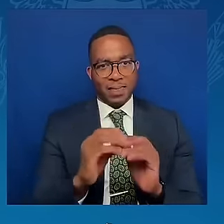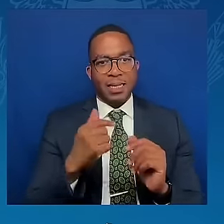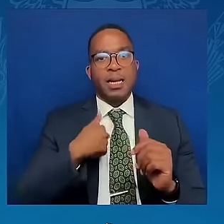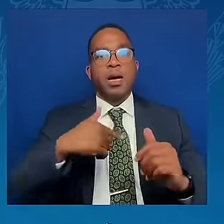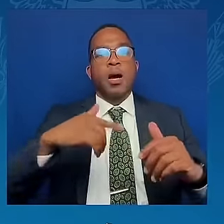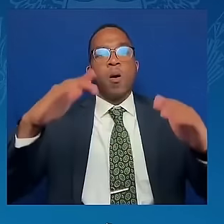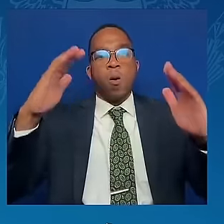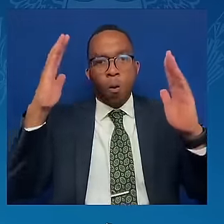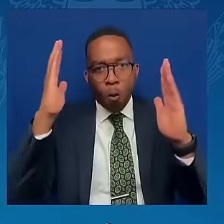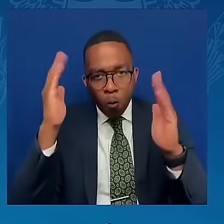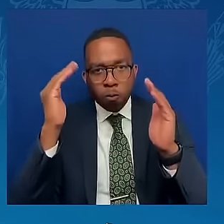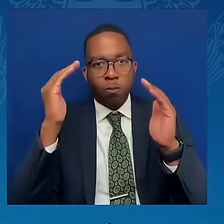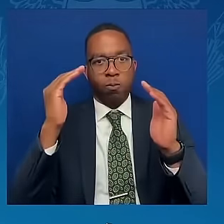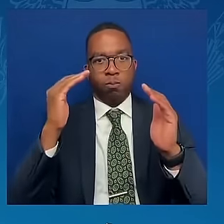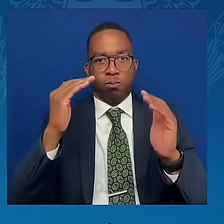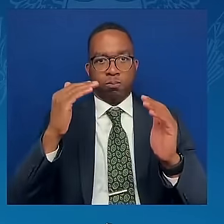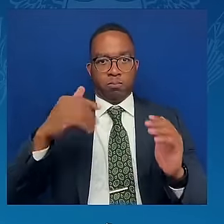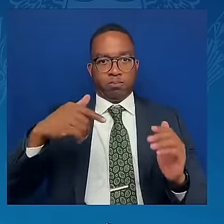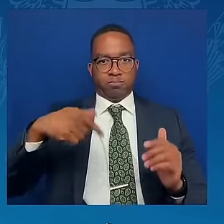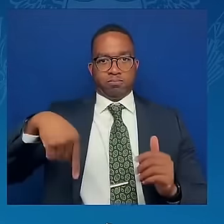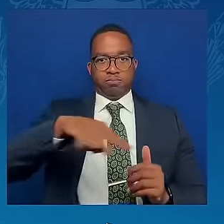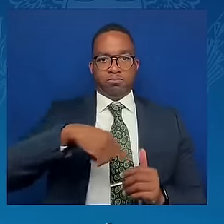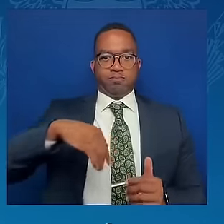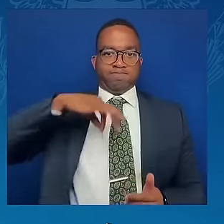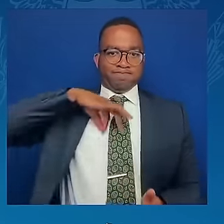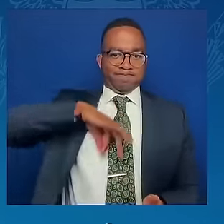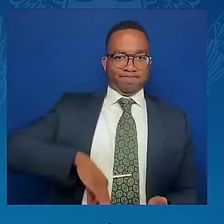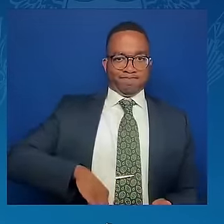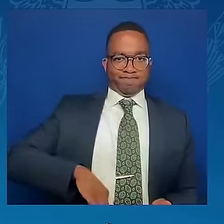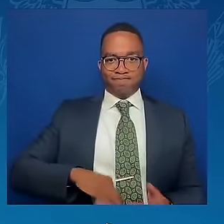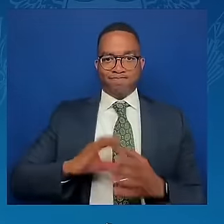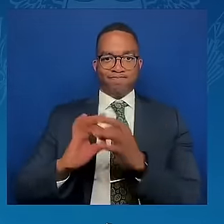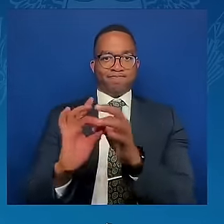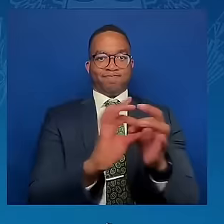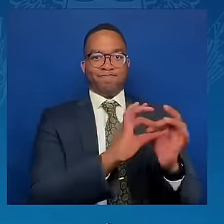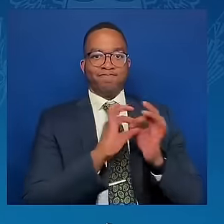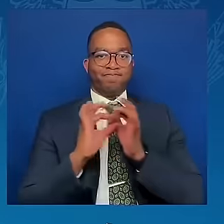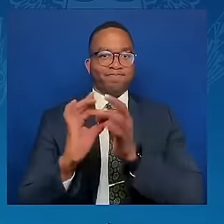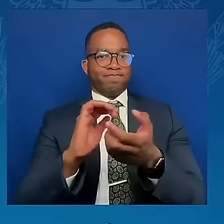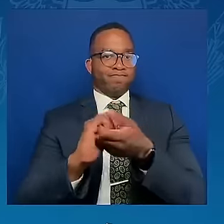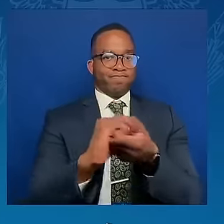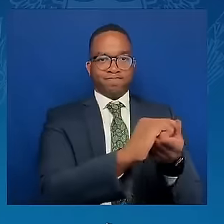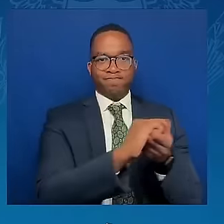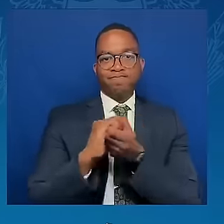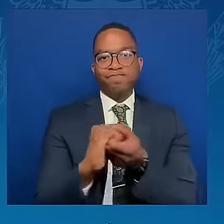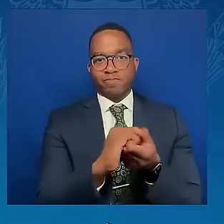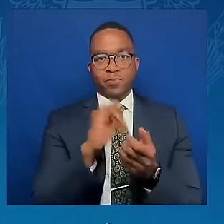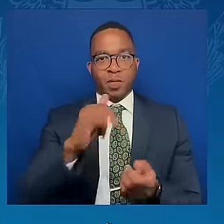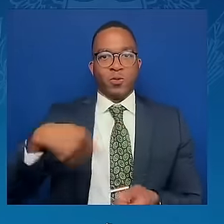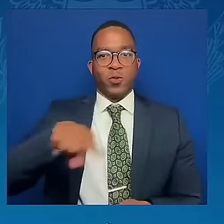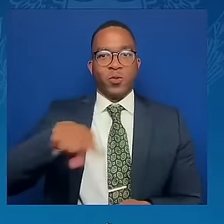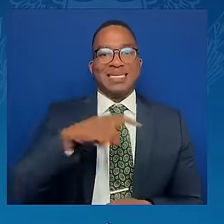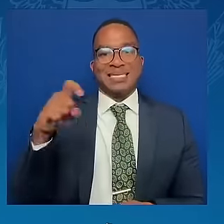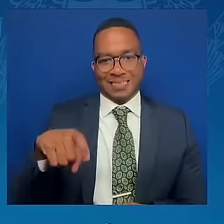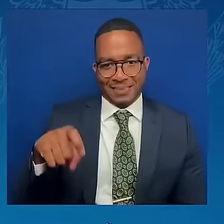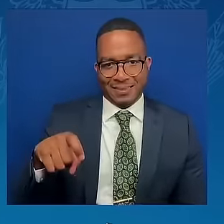Of course, together. We all need peace. Slava Ukraine. Thank you. Thank